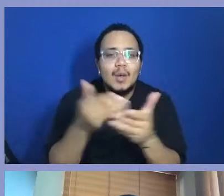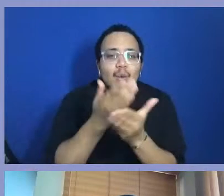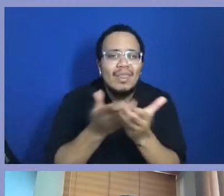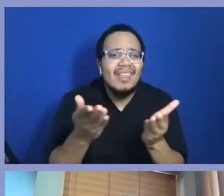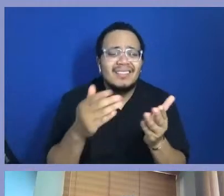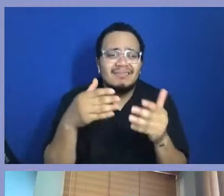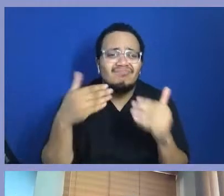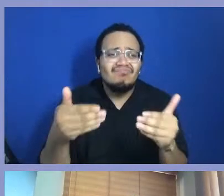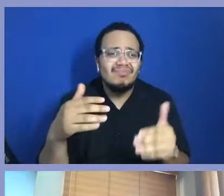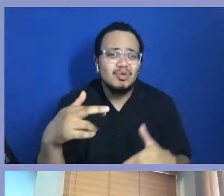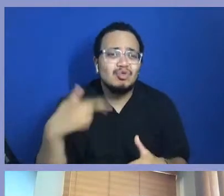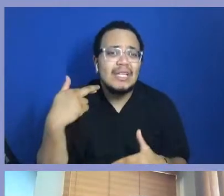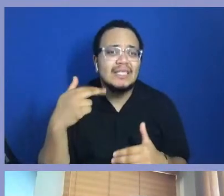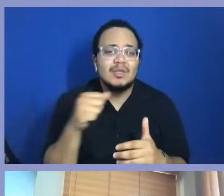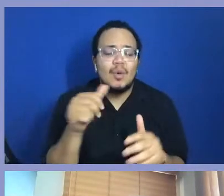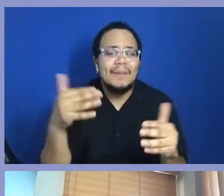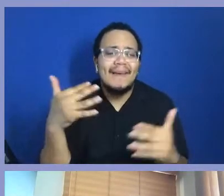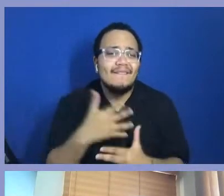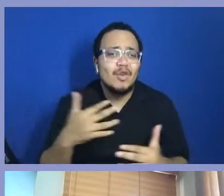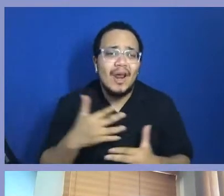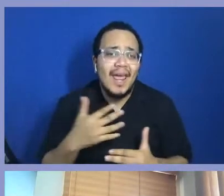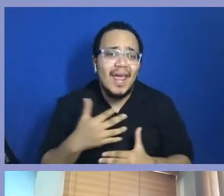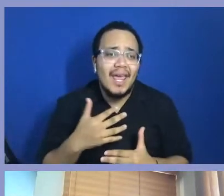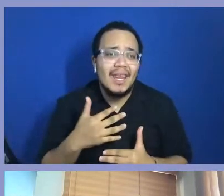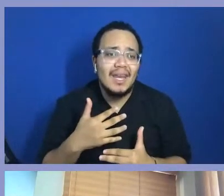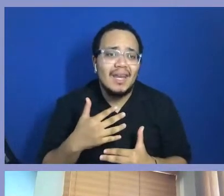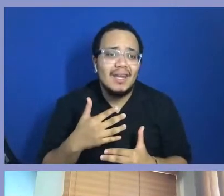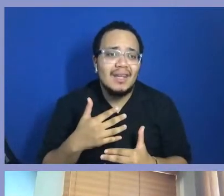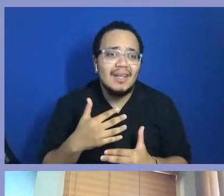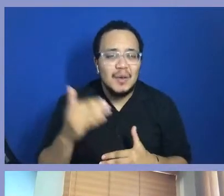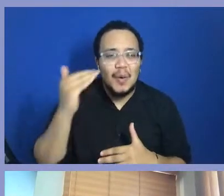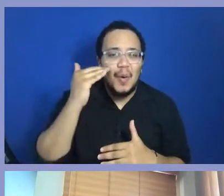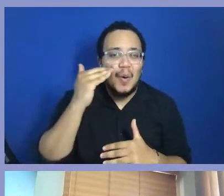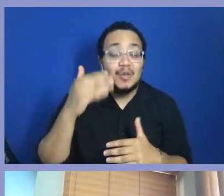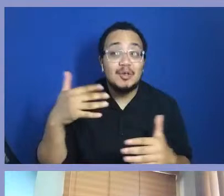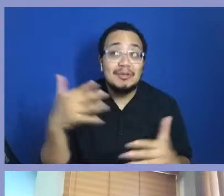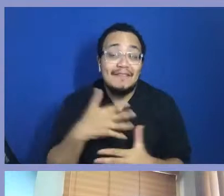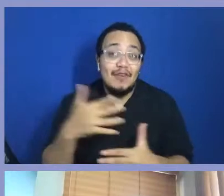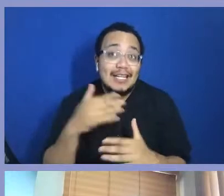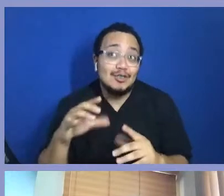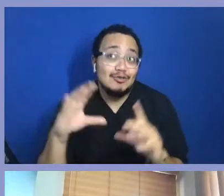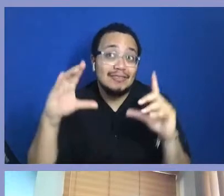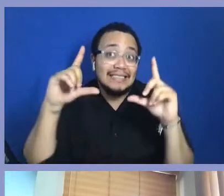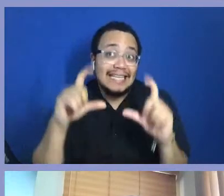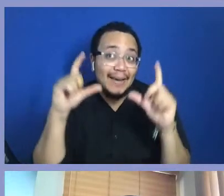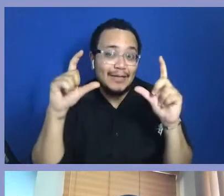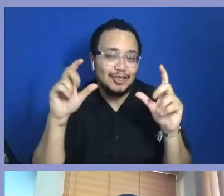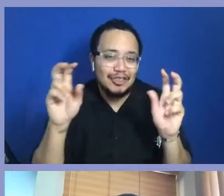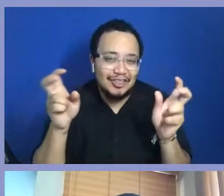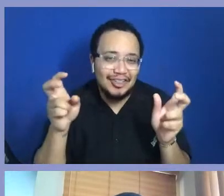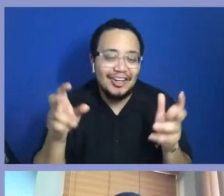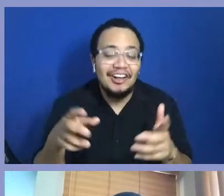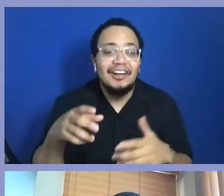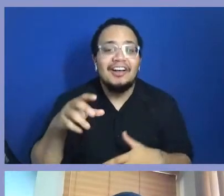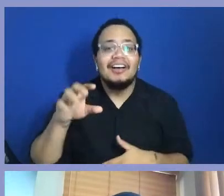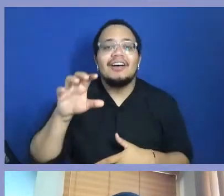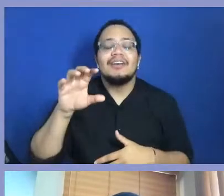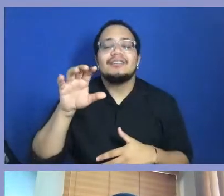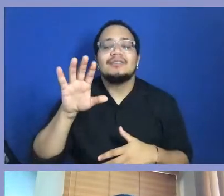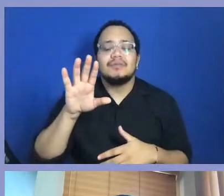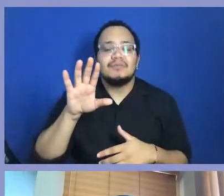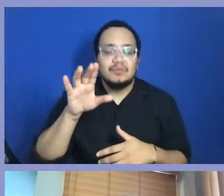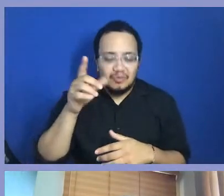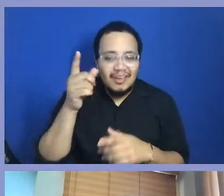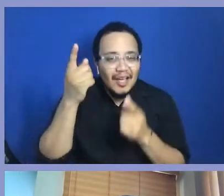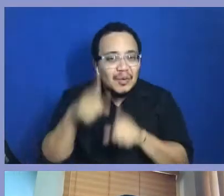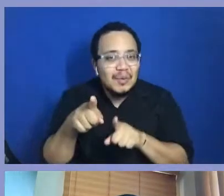don't be afraid to take the shot is kind of the pun of it all. But, you know, essentially, like, you know, you're right. A lot